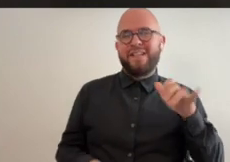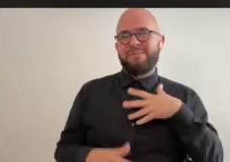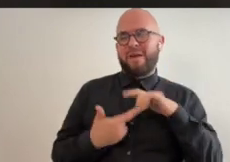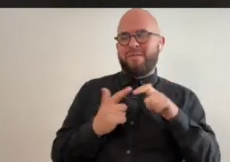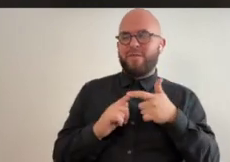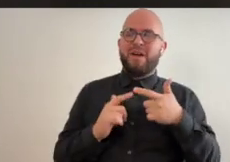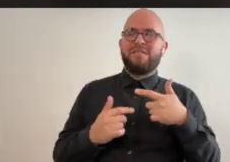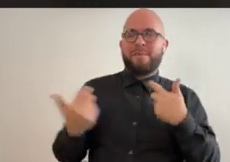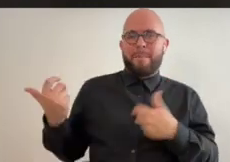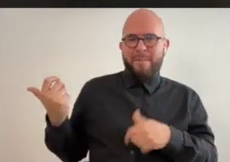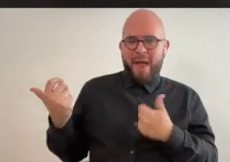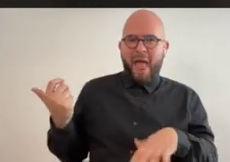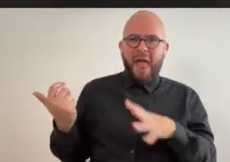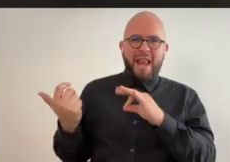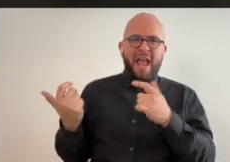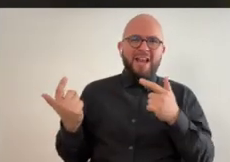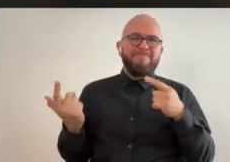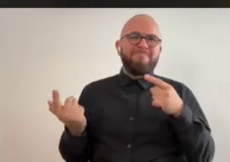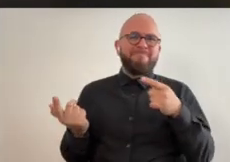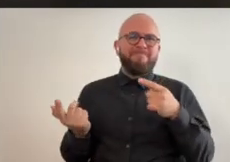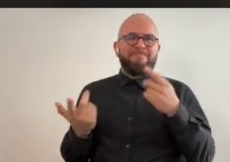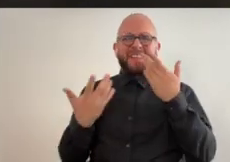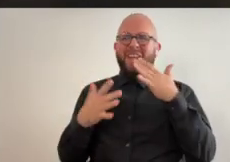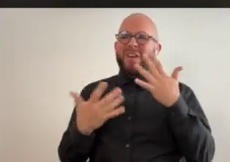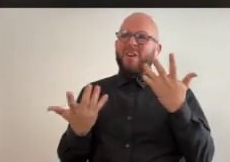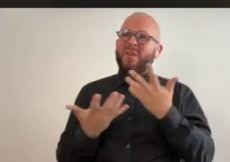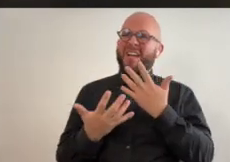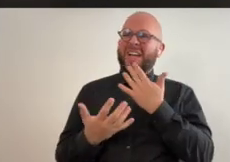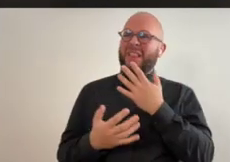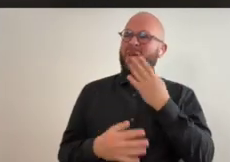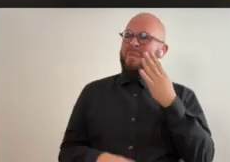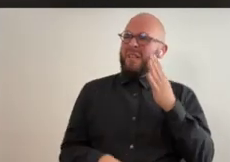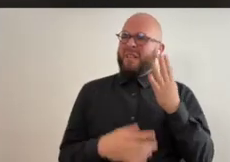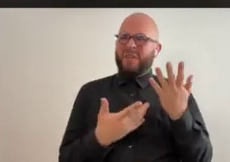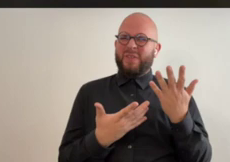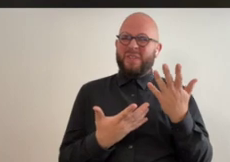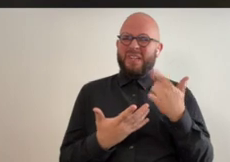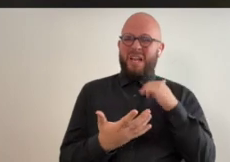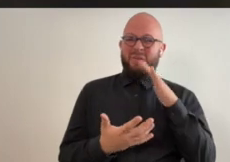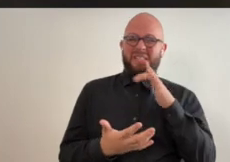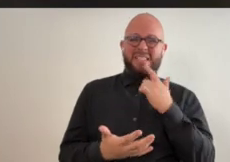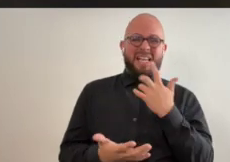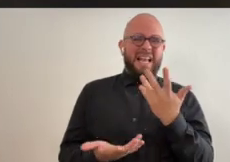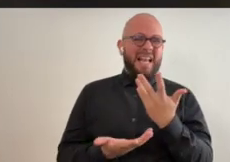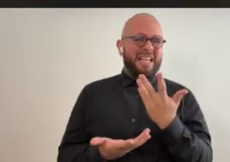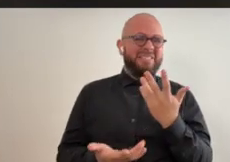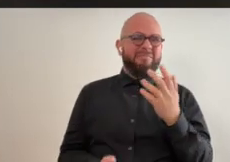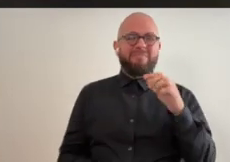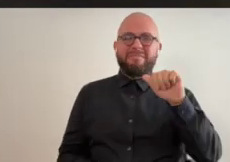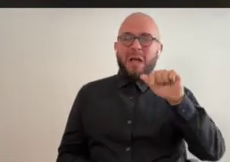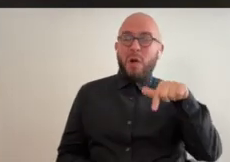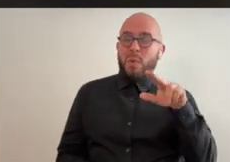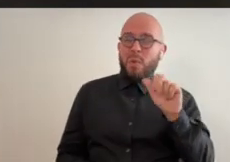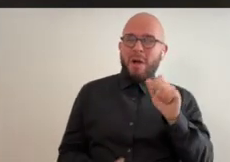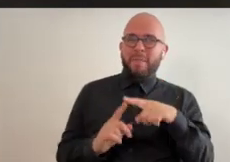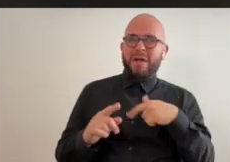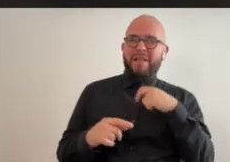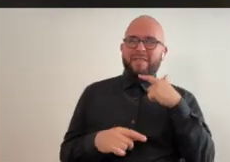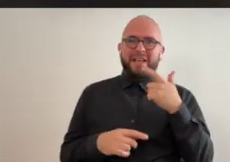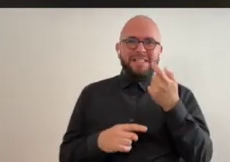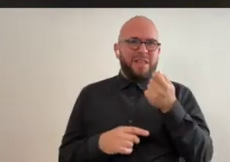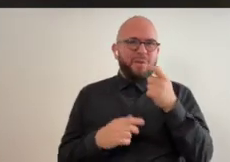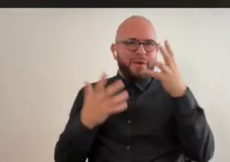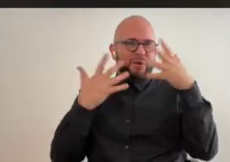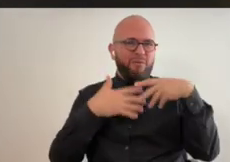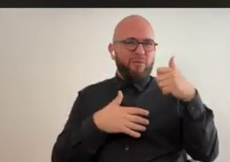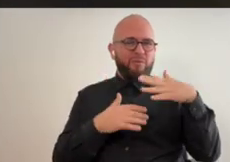moray scar my friend's band and it's in like a i don't know what shade of blue this would be but i'm